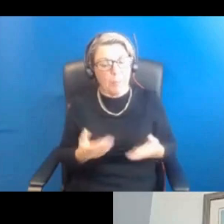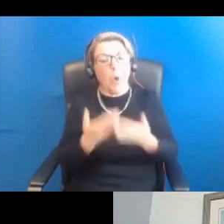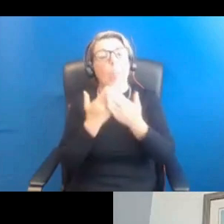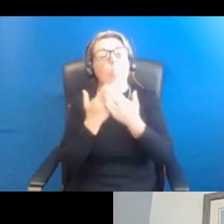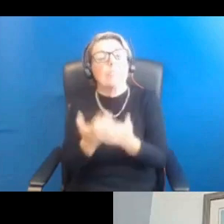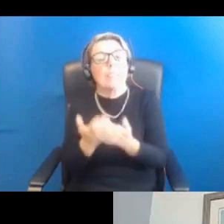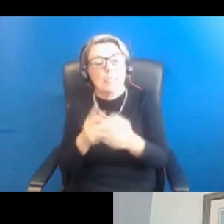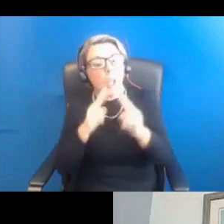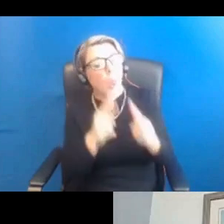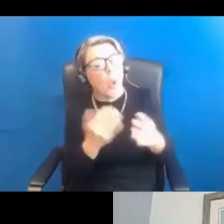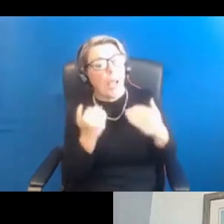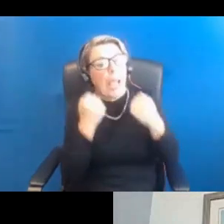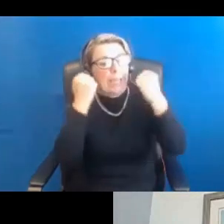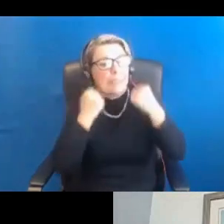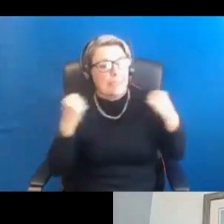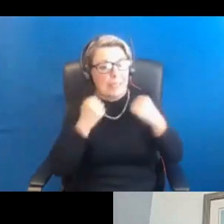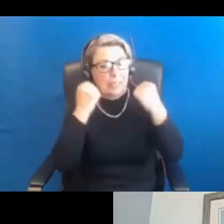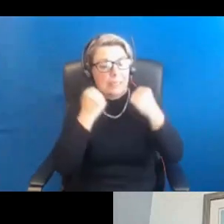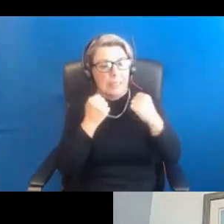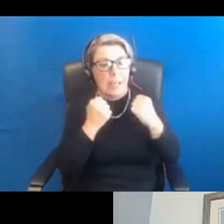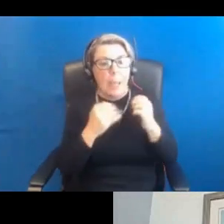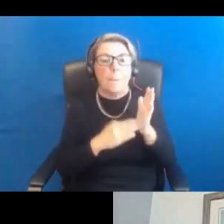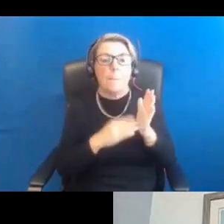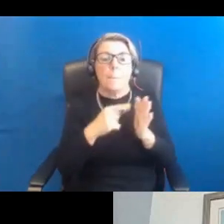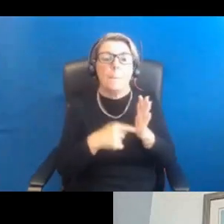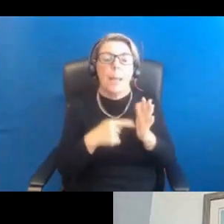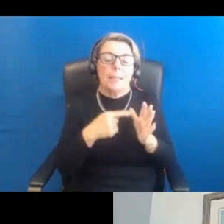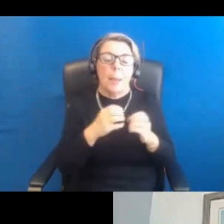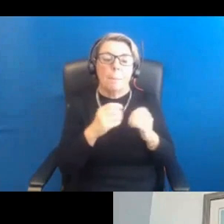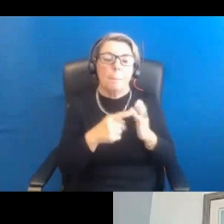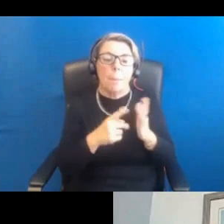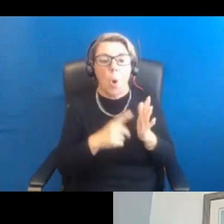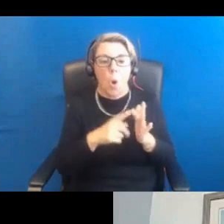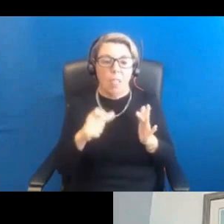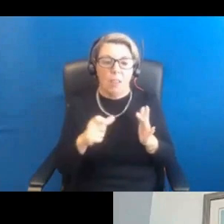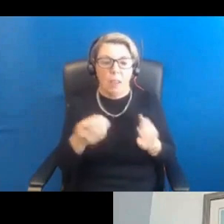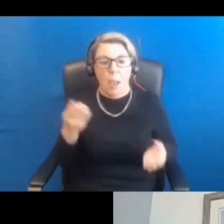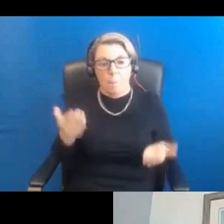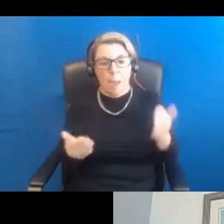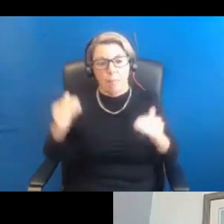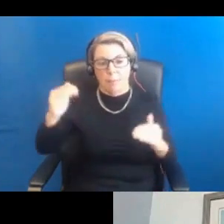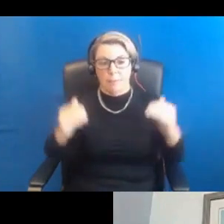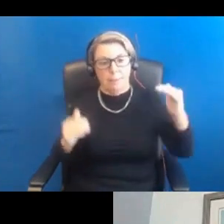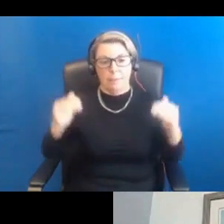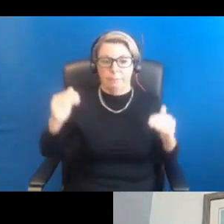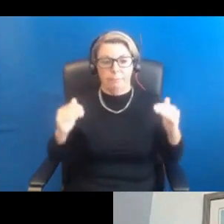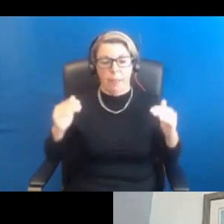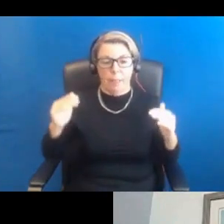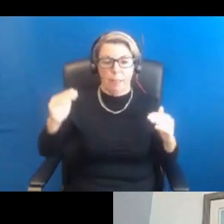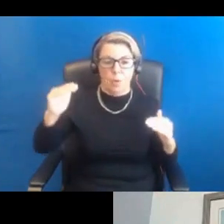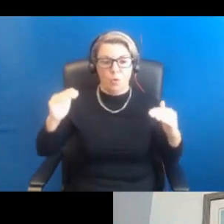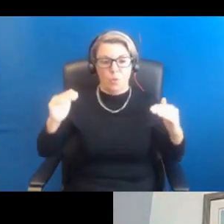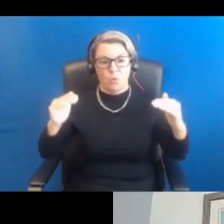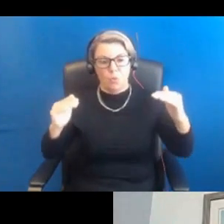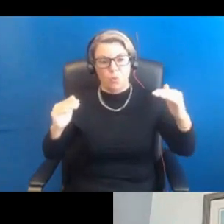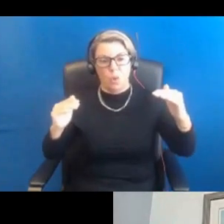exercise have shown that the metabolic and hormone imbalance seem to get a little bit better. Some doctors, when they're advising